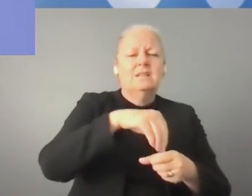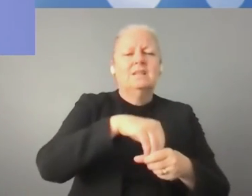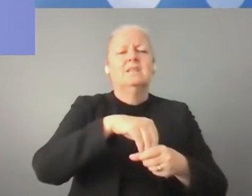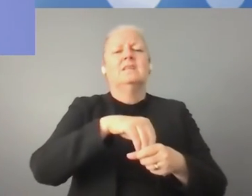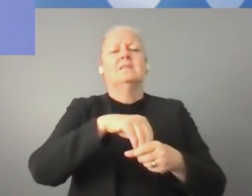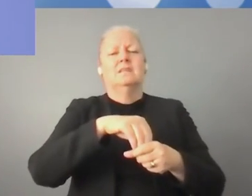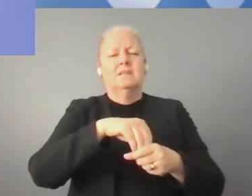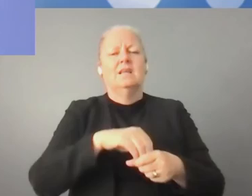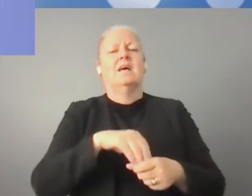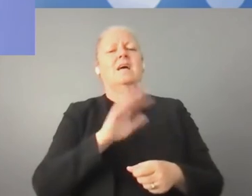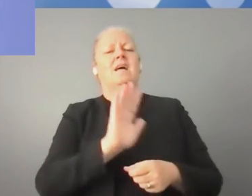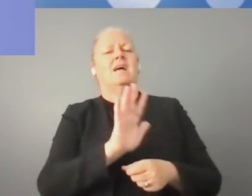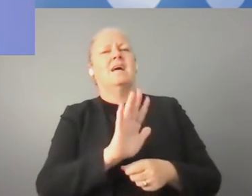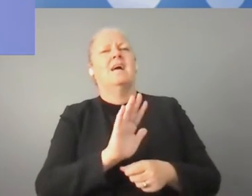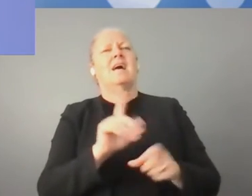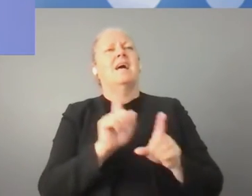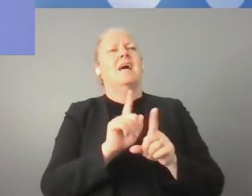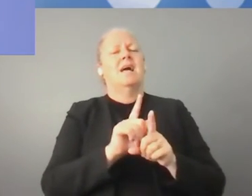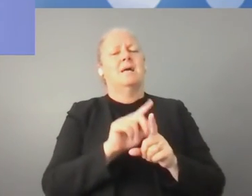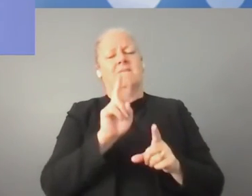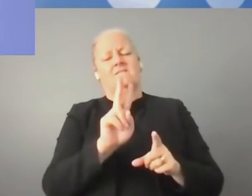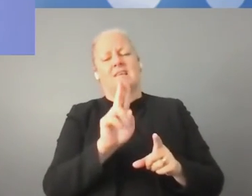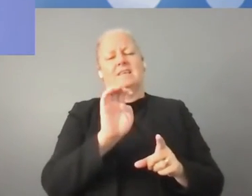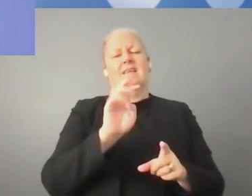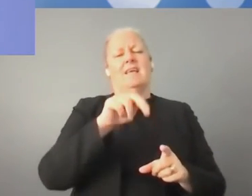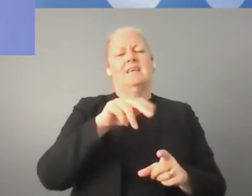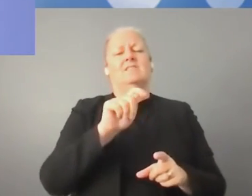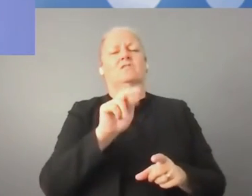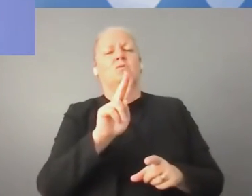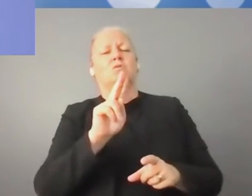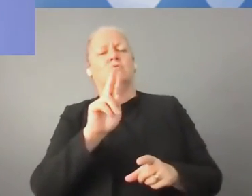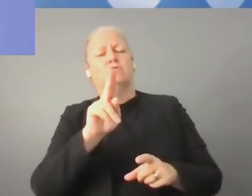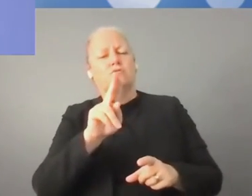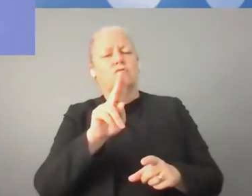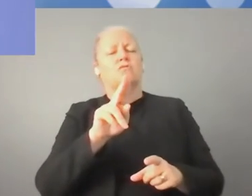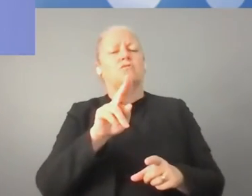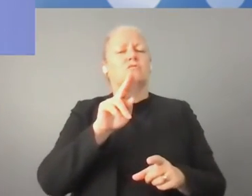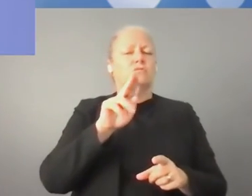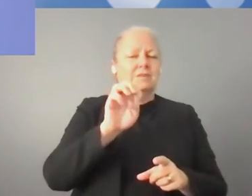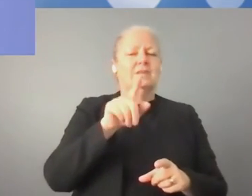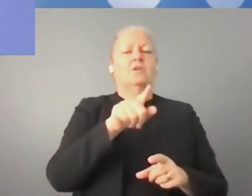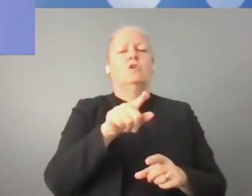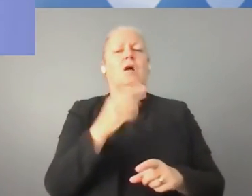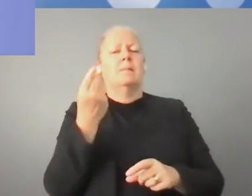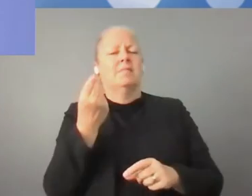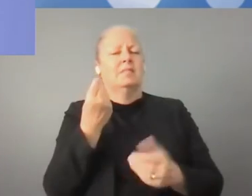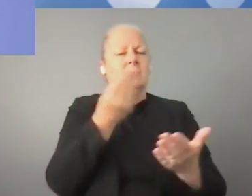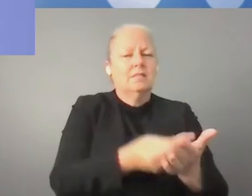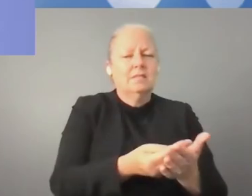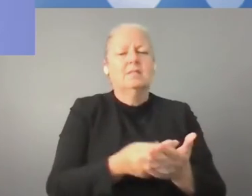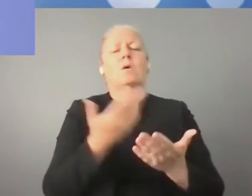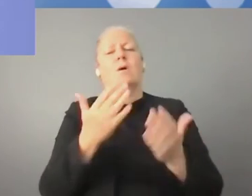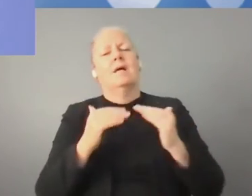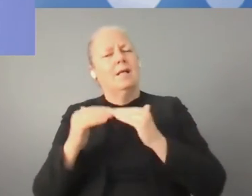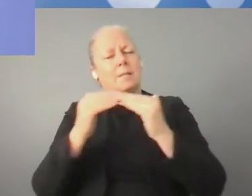legislation. So, as you understand, private investors are focusing on the less risky. So, the